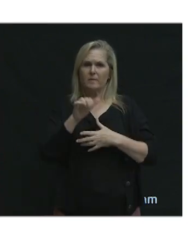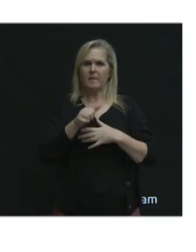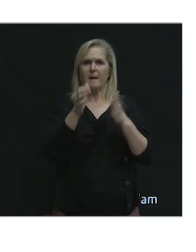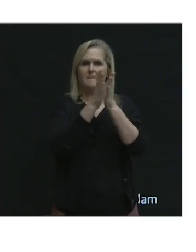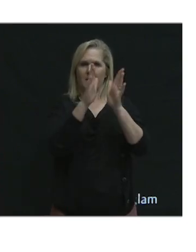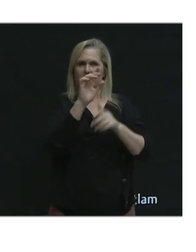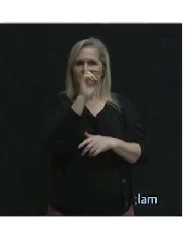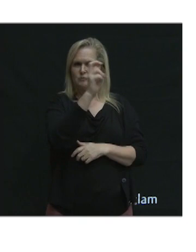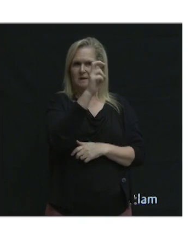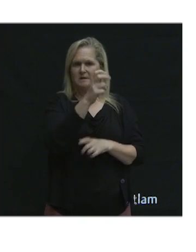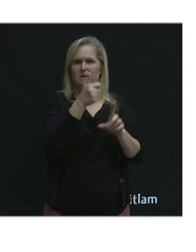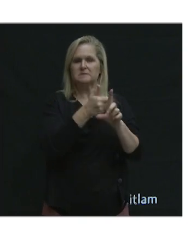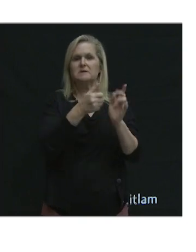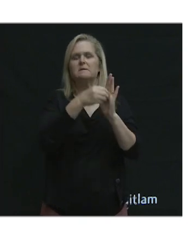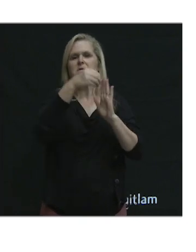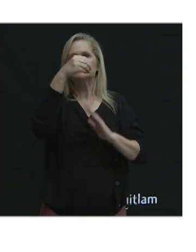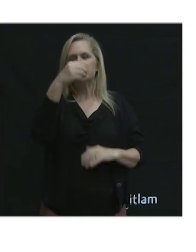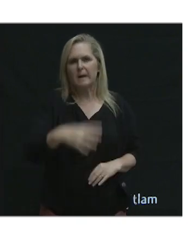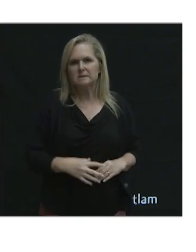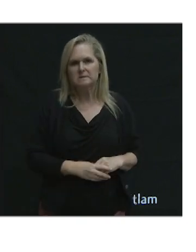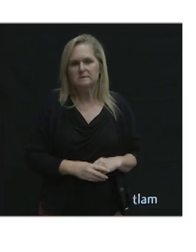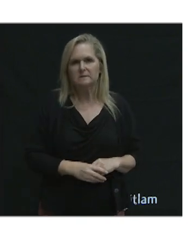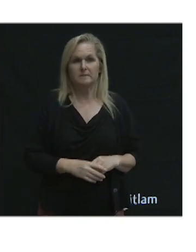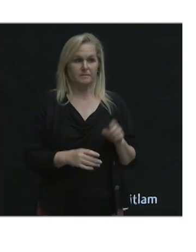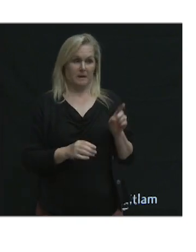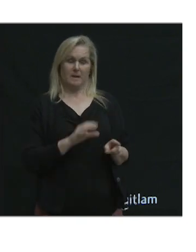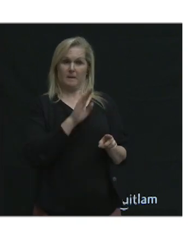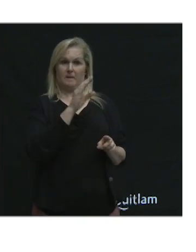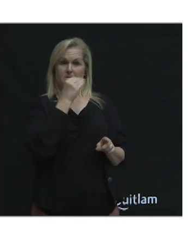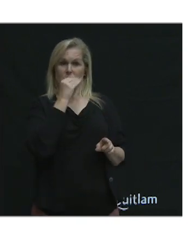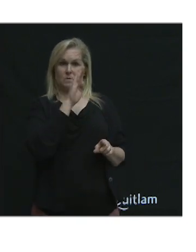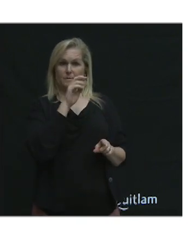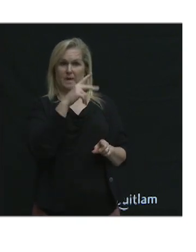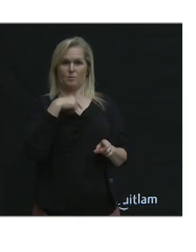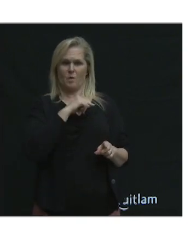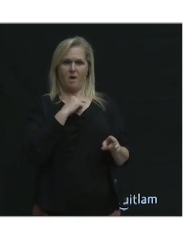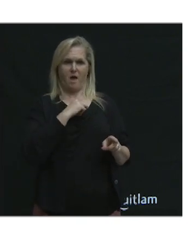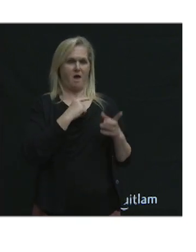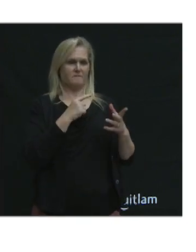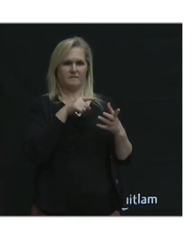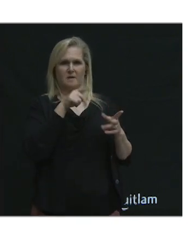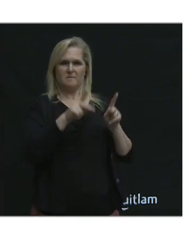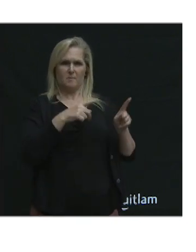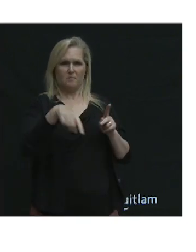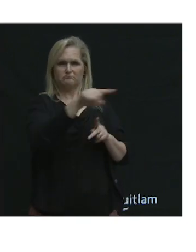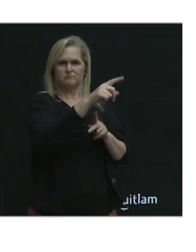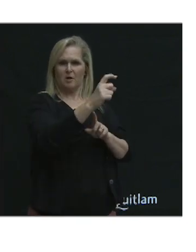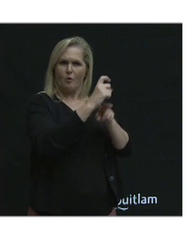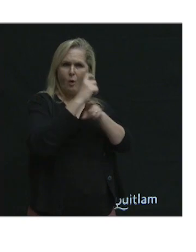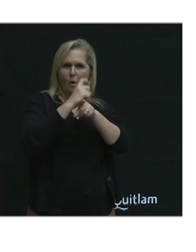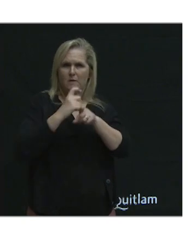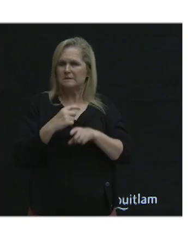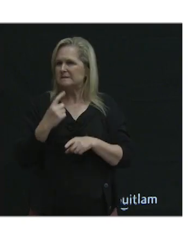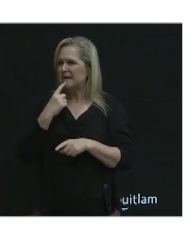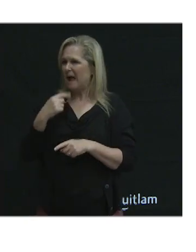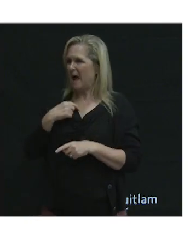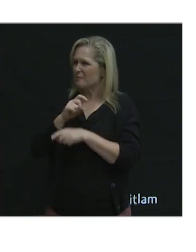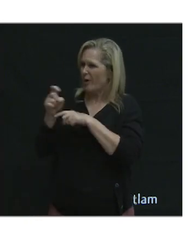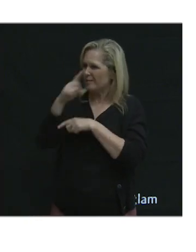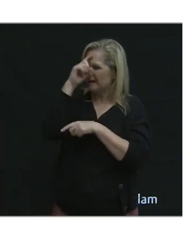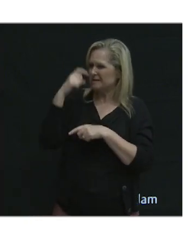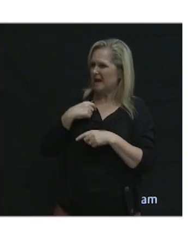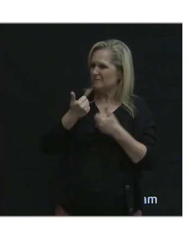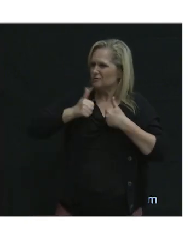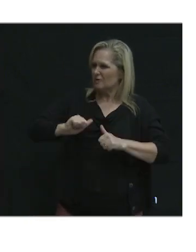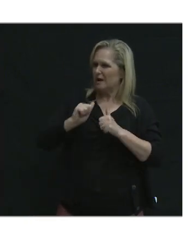is expensive. At the food bank, we would get calls from community residents who would say, I'm phoning because